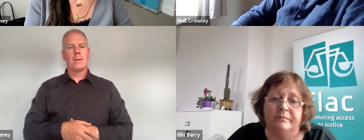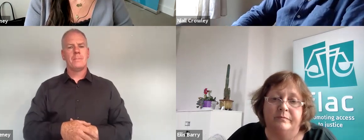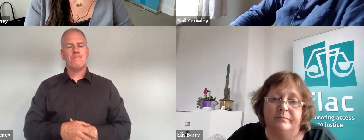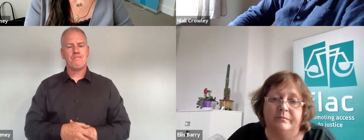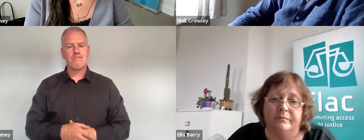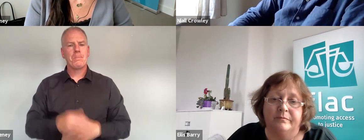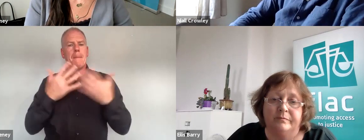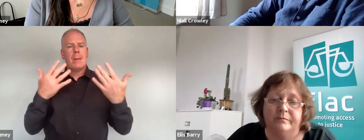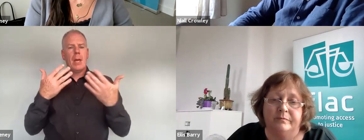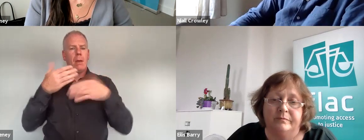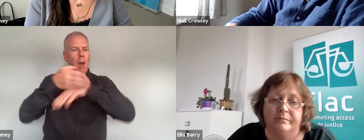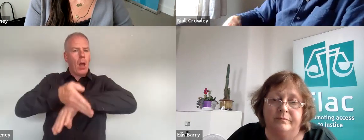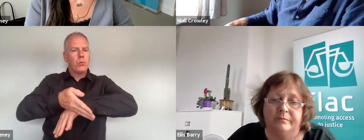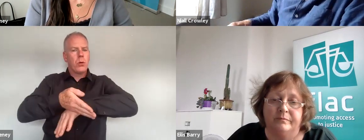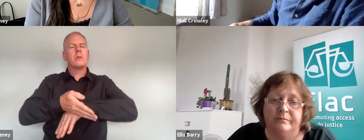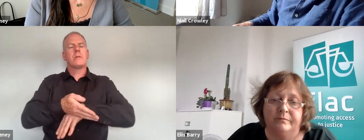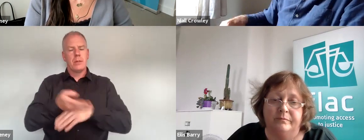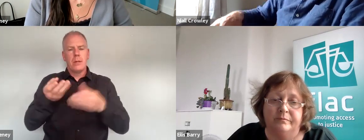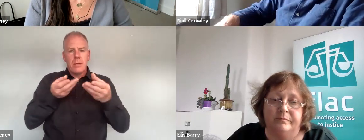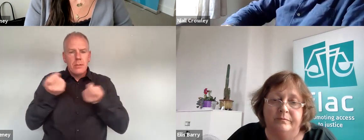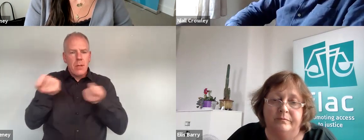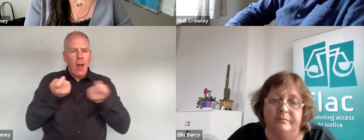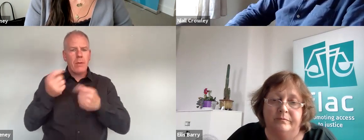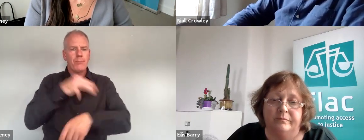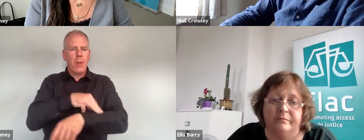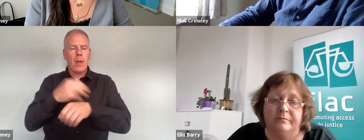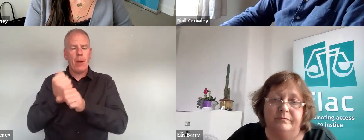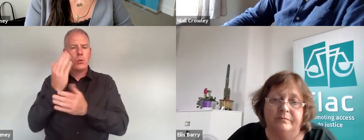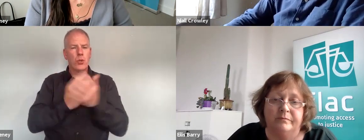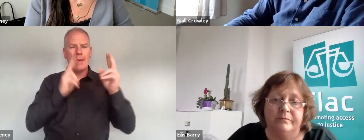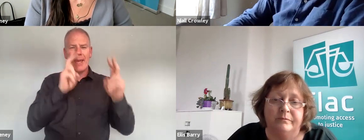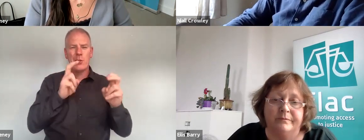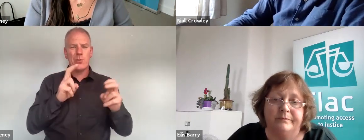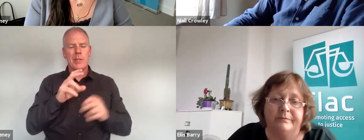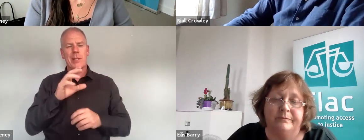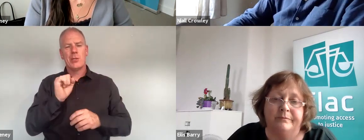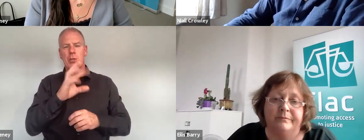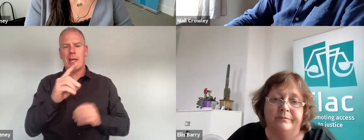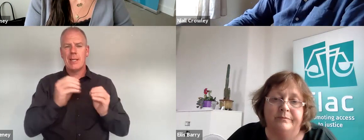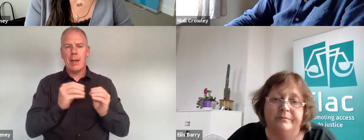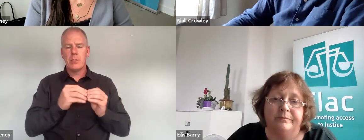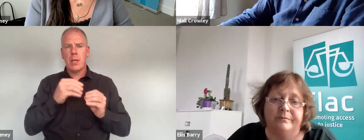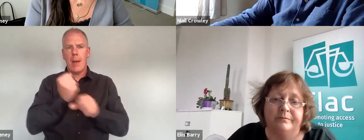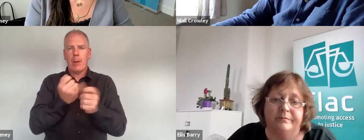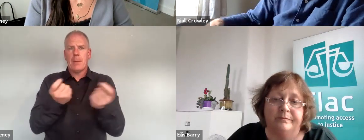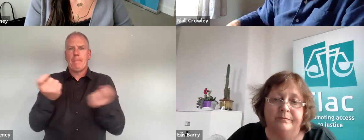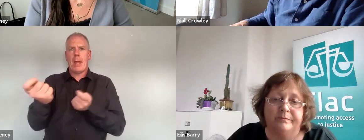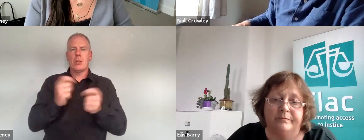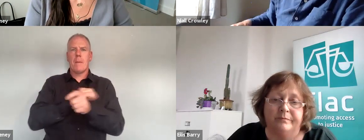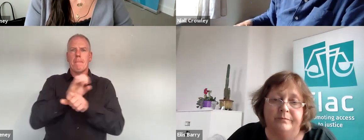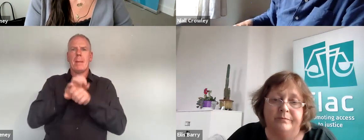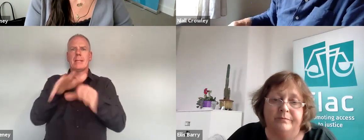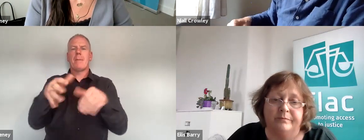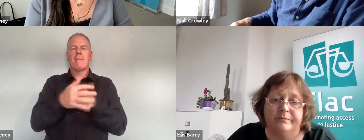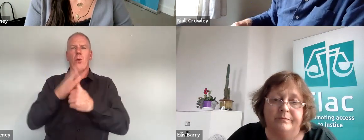of effort in dealing with some of the issues that Sinead raises I think in terms of of the impact of the management of the pandemic on